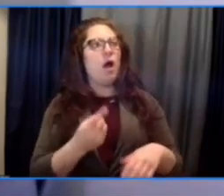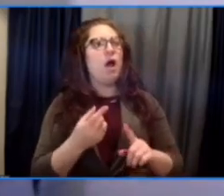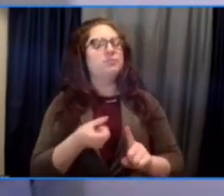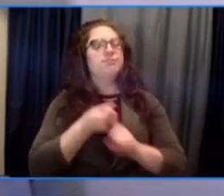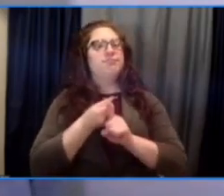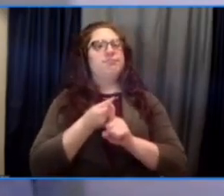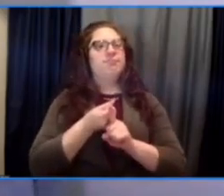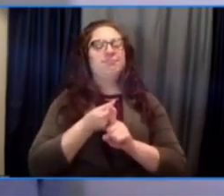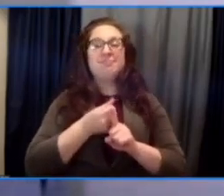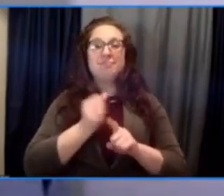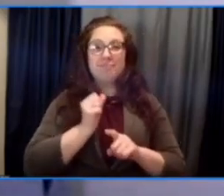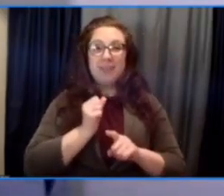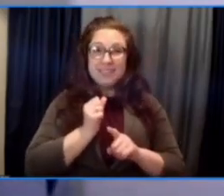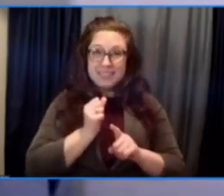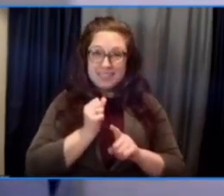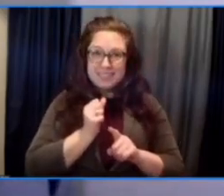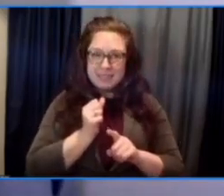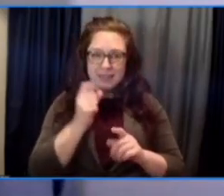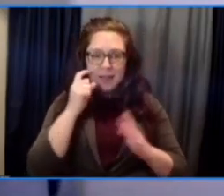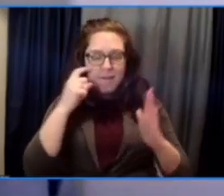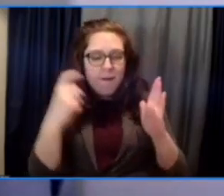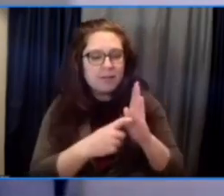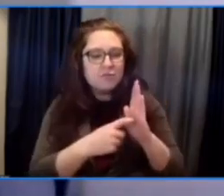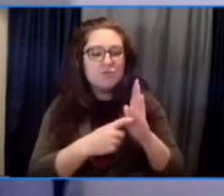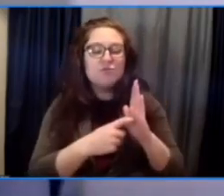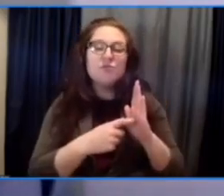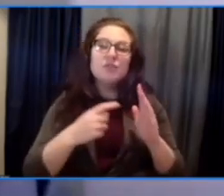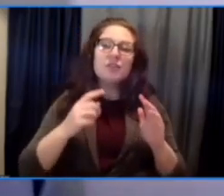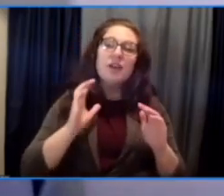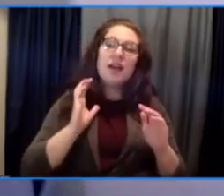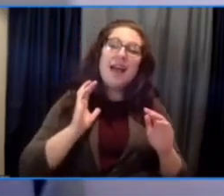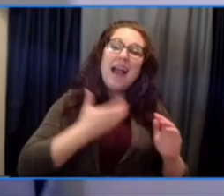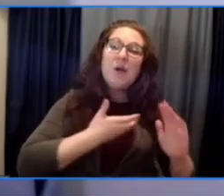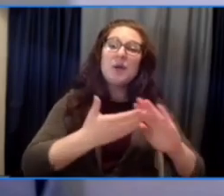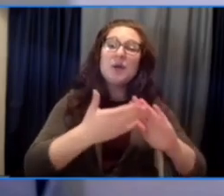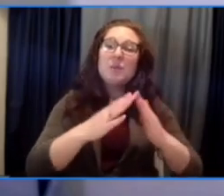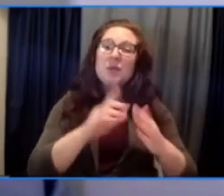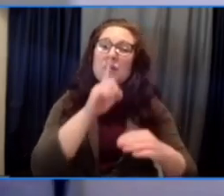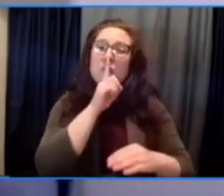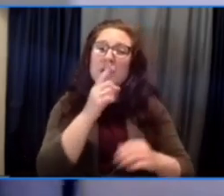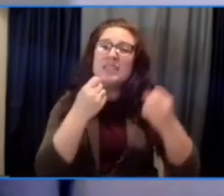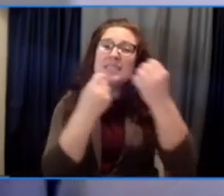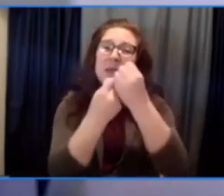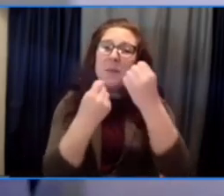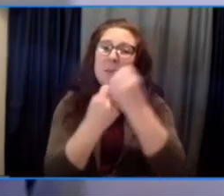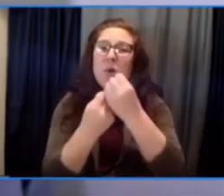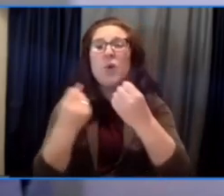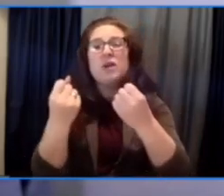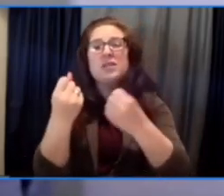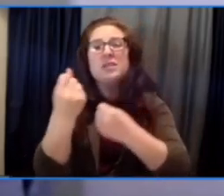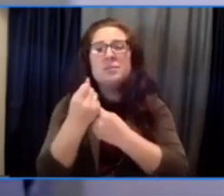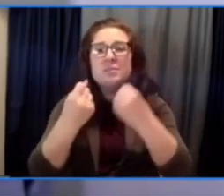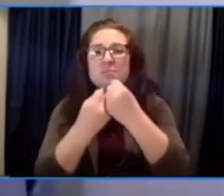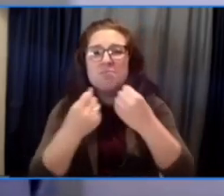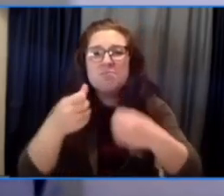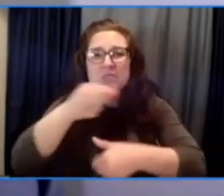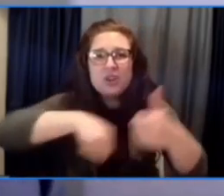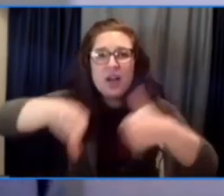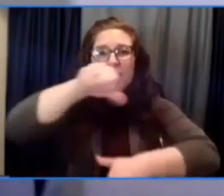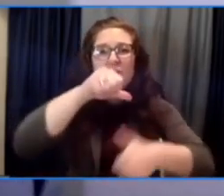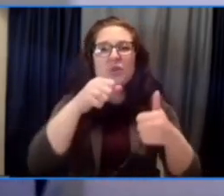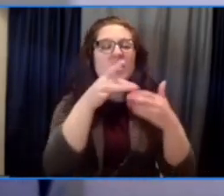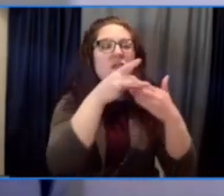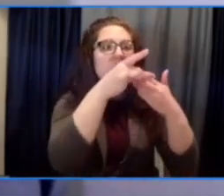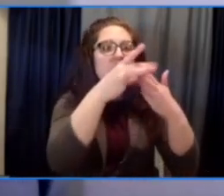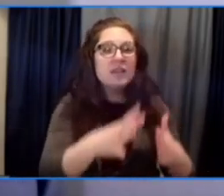acknowledged is the ways that our community showed up for each other. The way that these leaders showed up for each other, for their